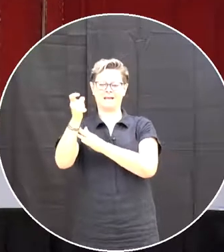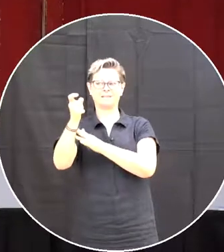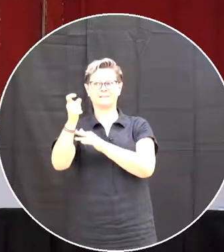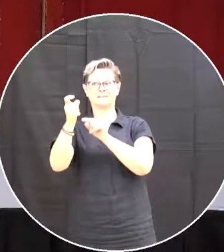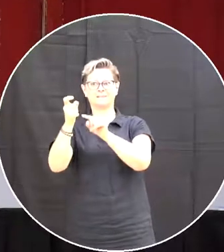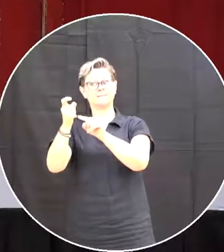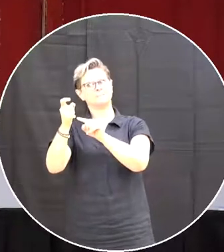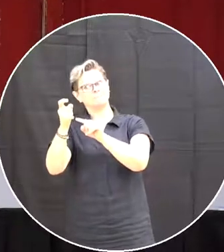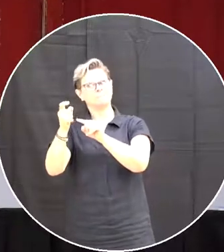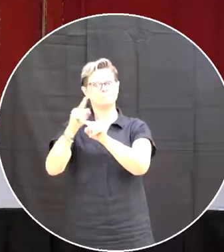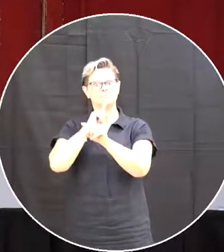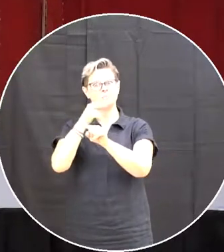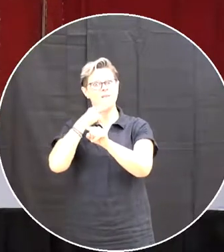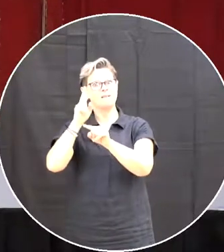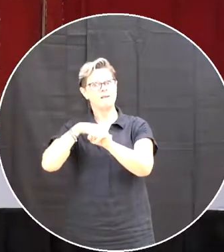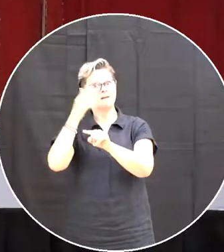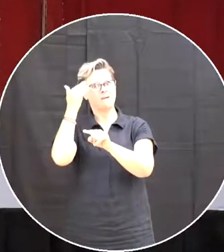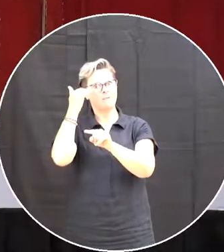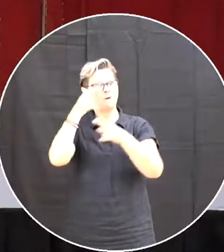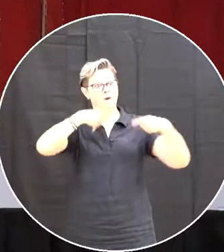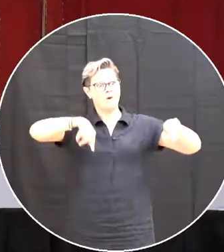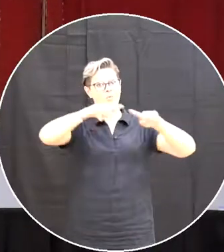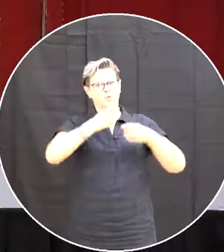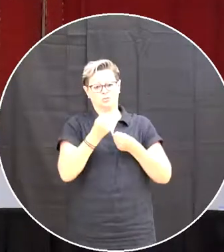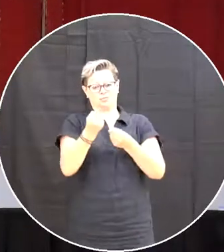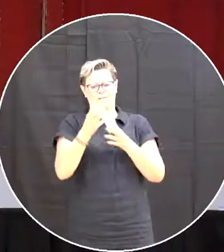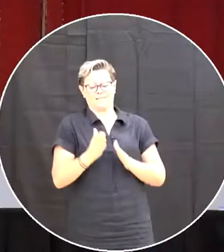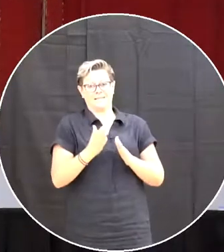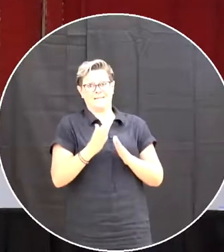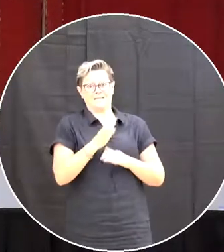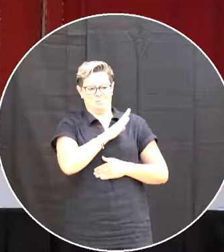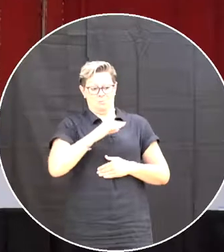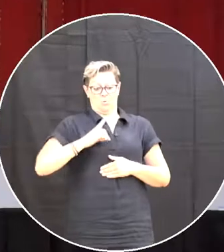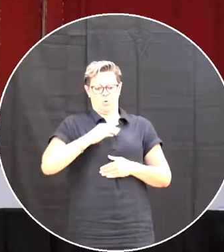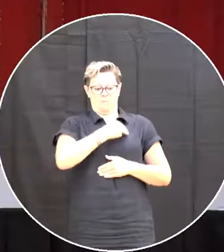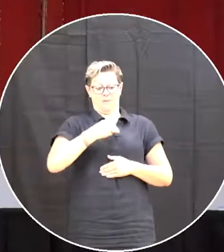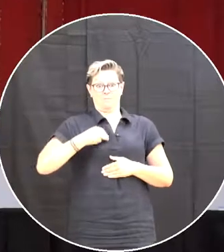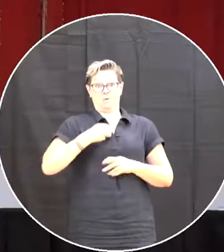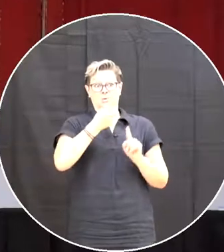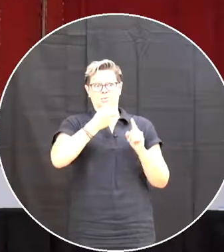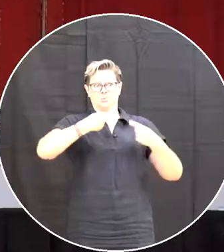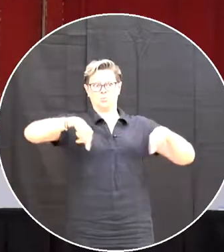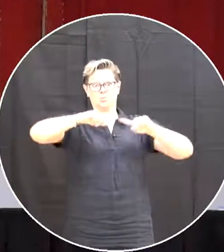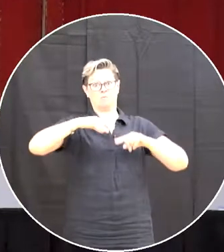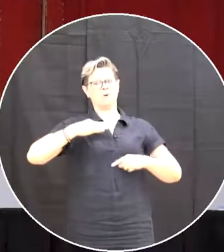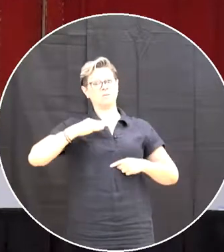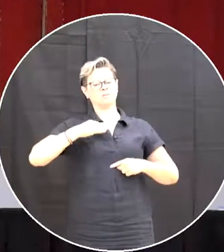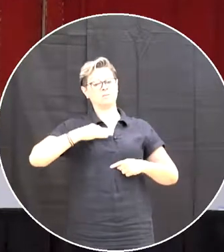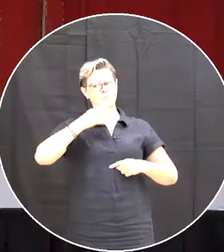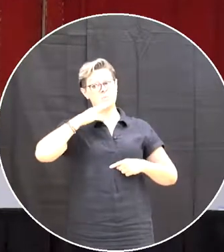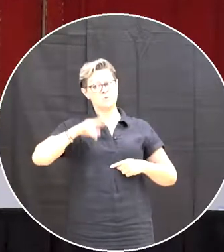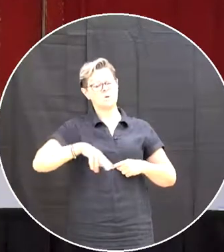uh bargain for the trustees who who do sit around this this table uh